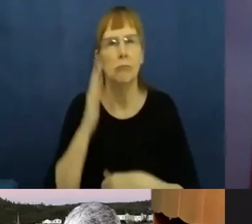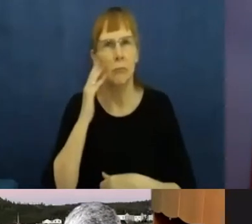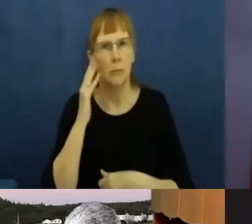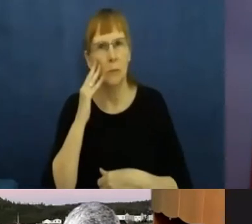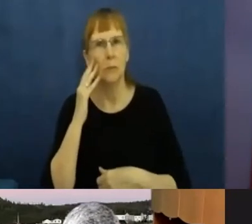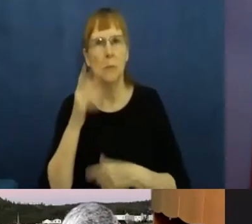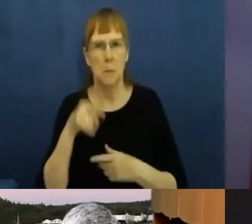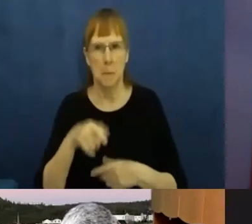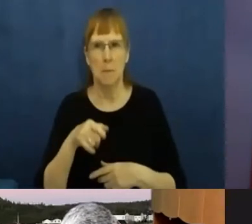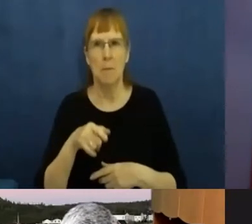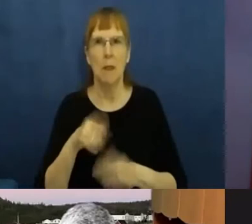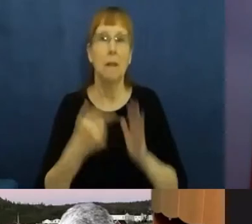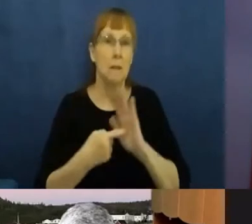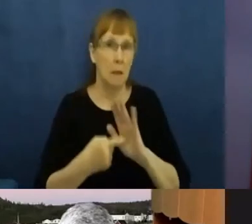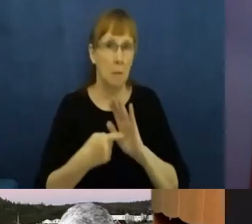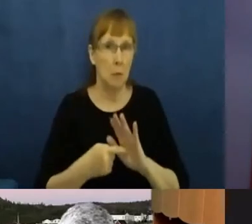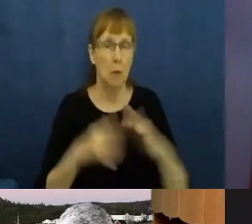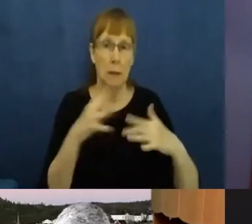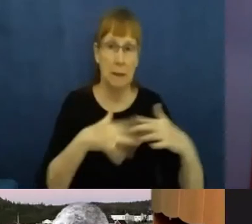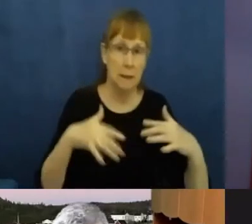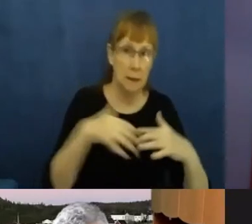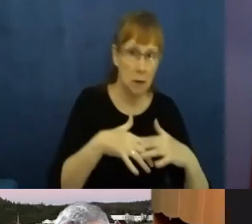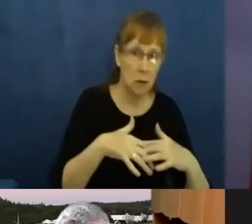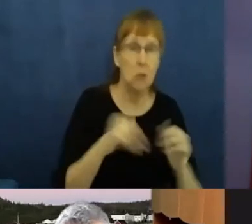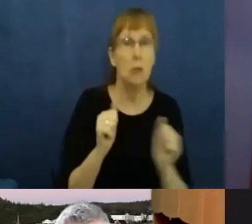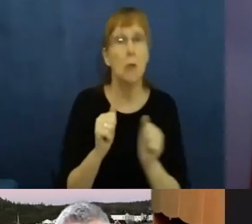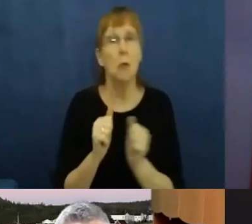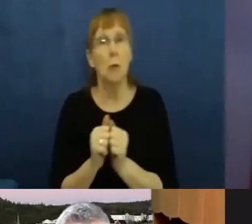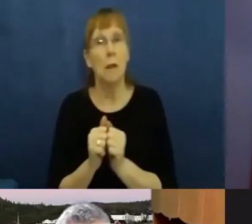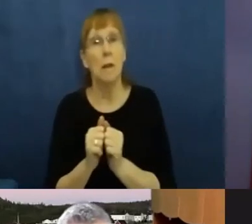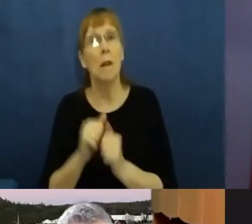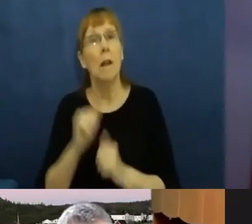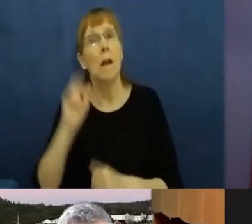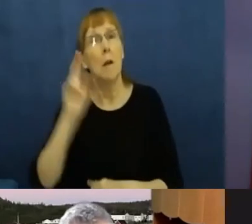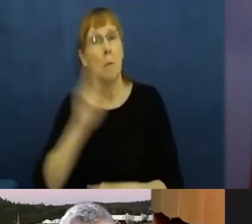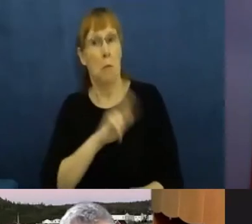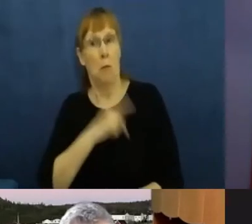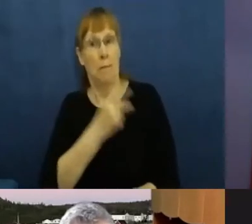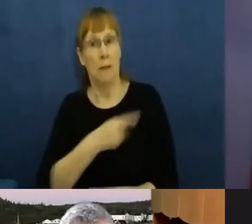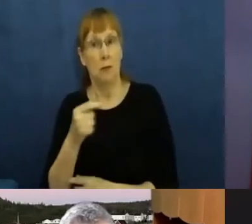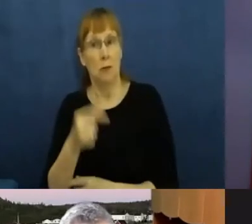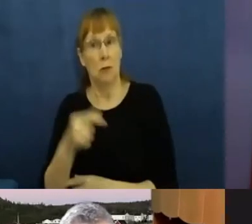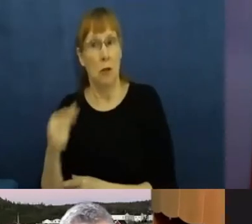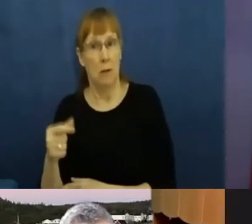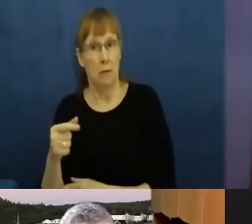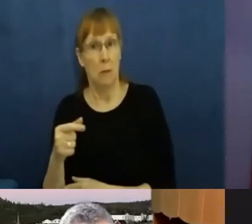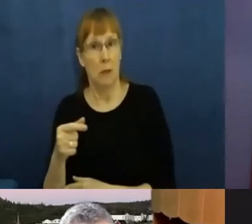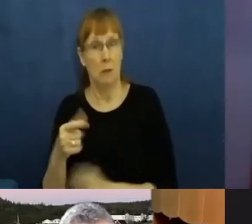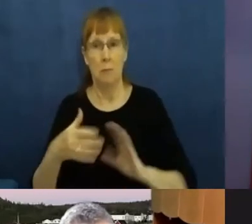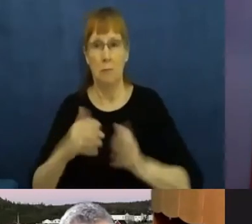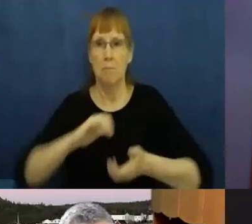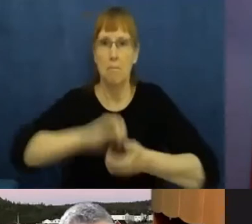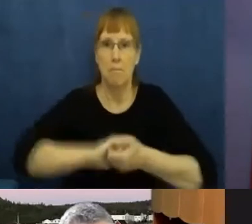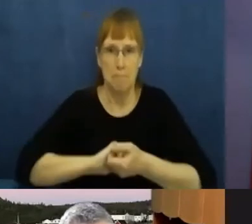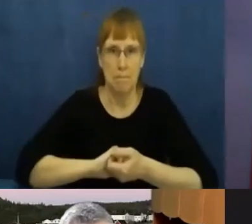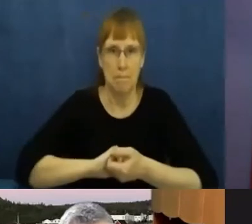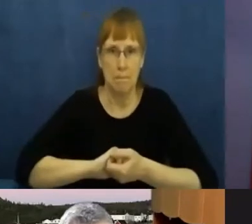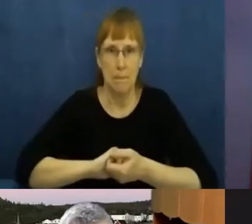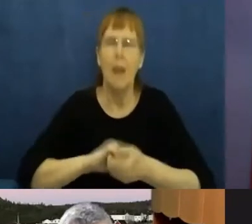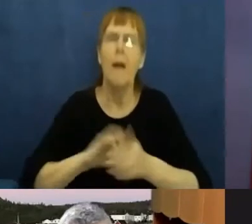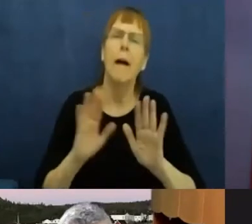with the provincial government. And that's the way they frame it. Now, these are not all Pollyanna statements, but they come